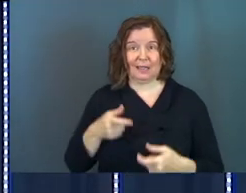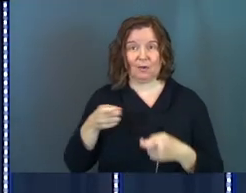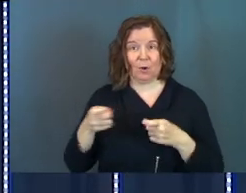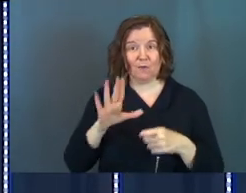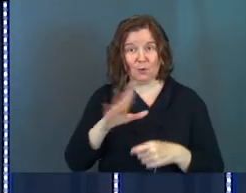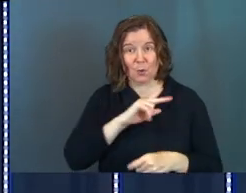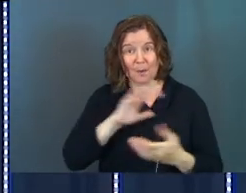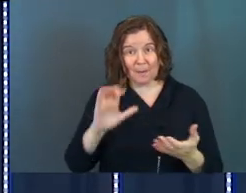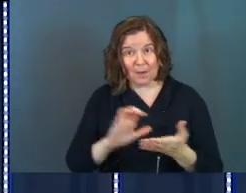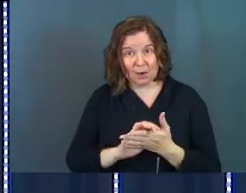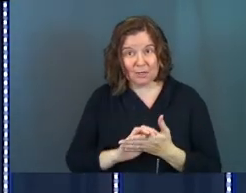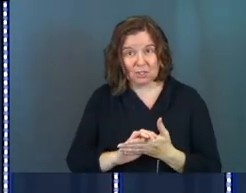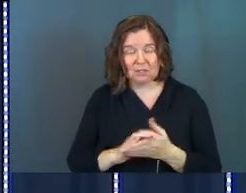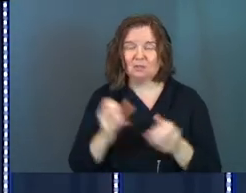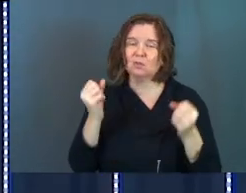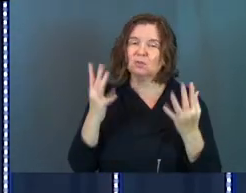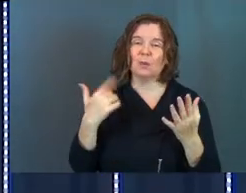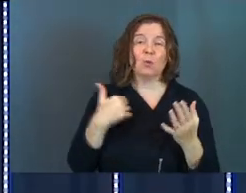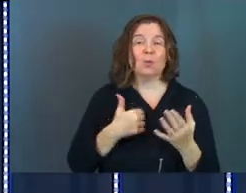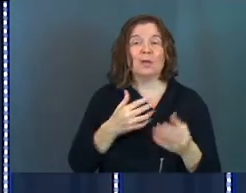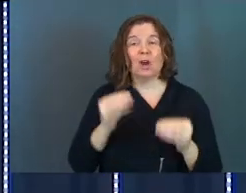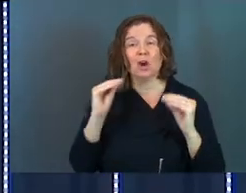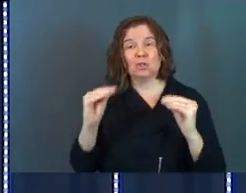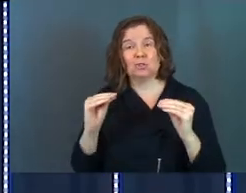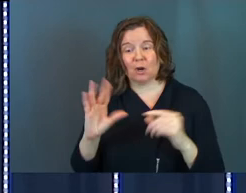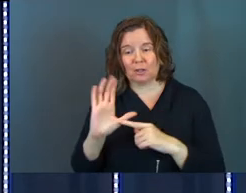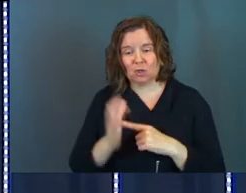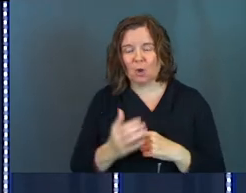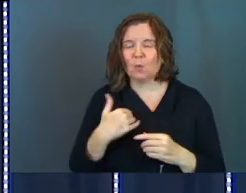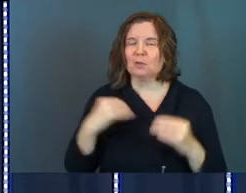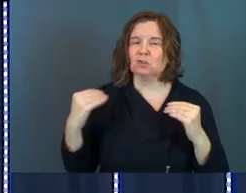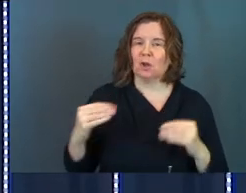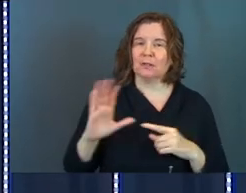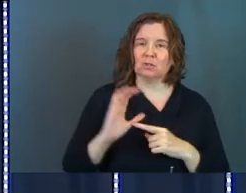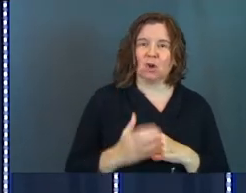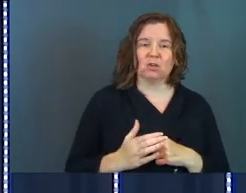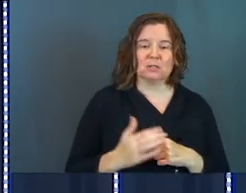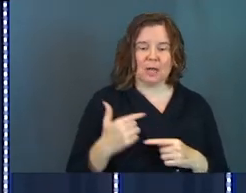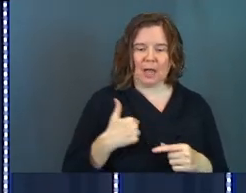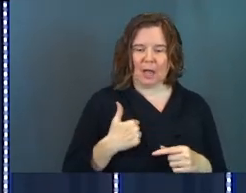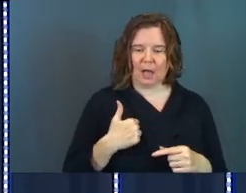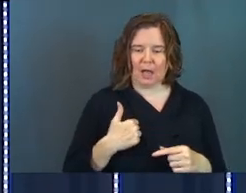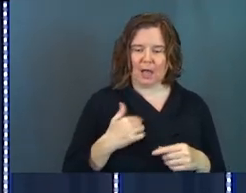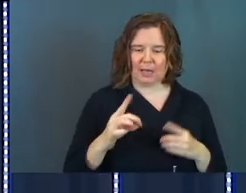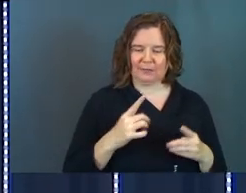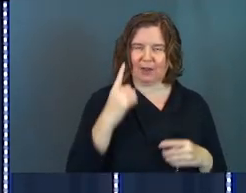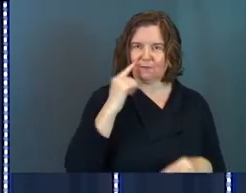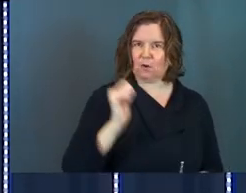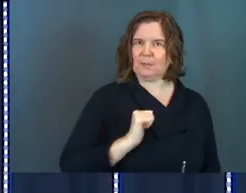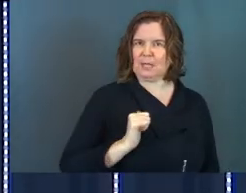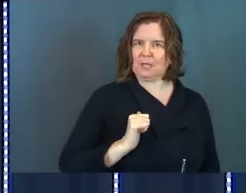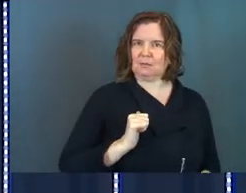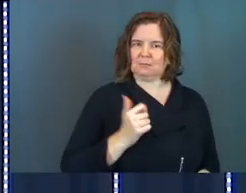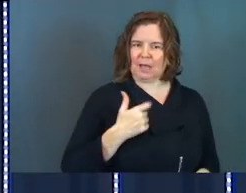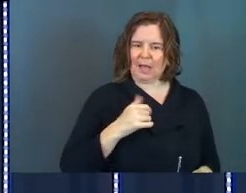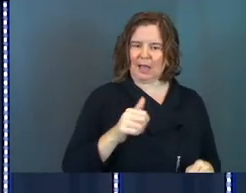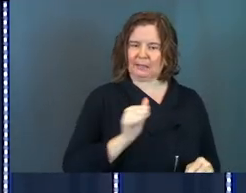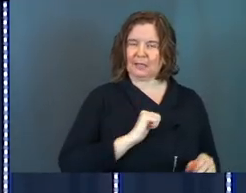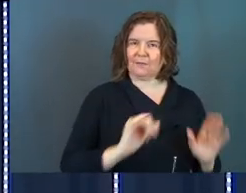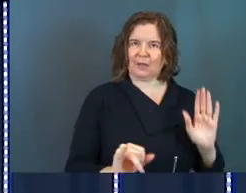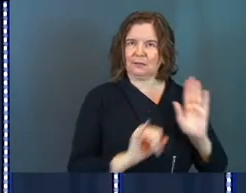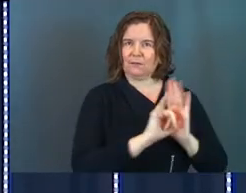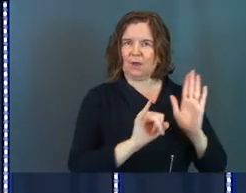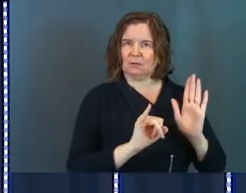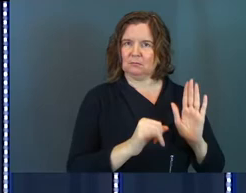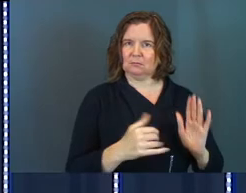See, it's like, there's so much that we're taught in this culture, guys. We're taught in this culture. I define it for me. I self-identify.